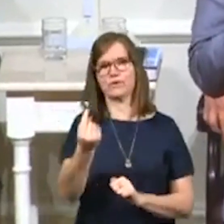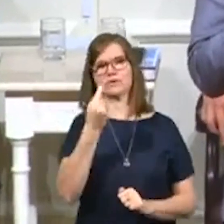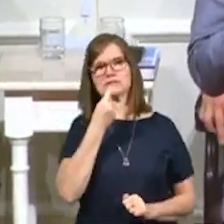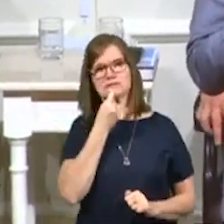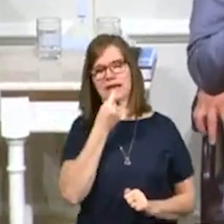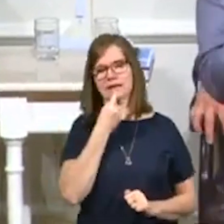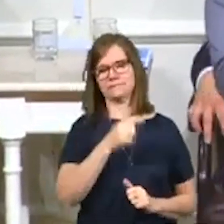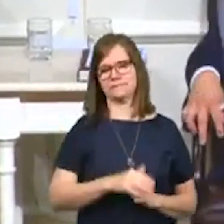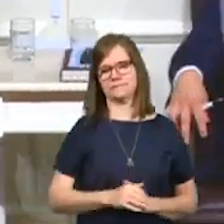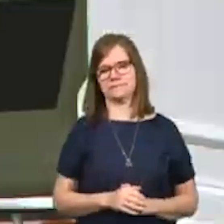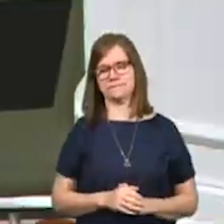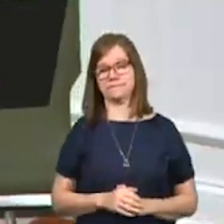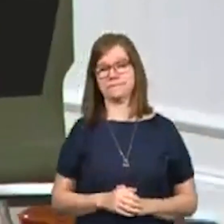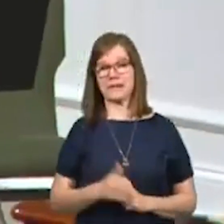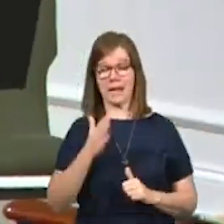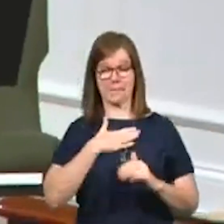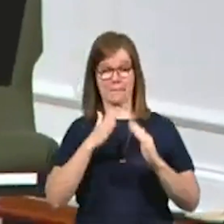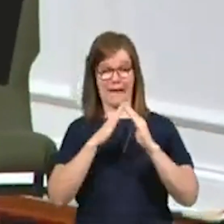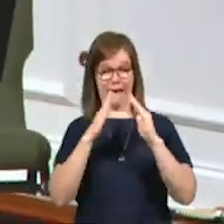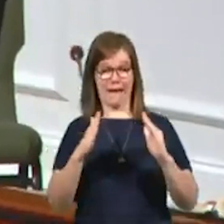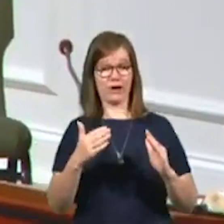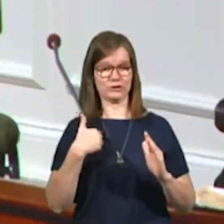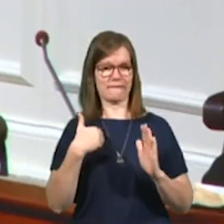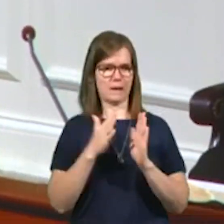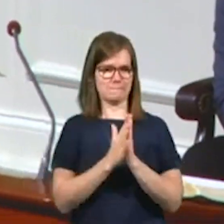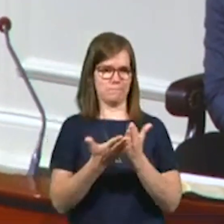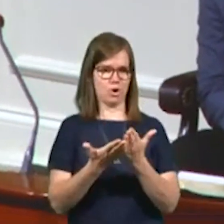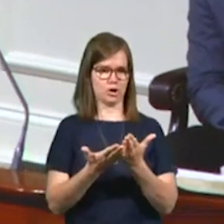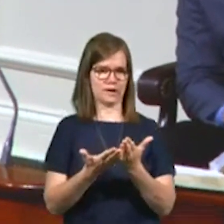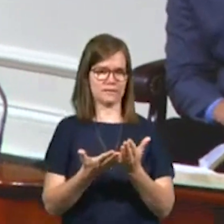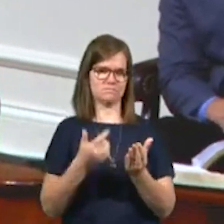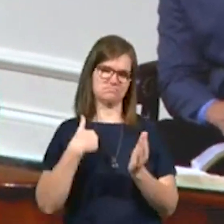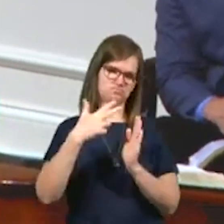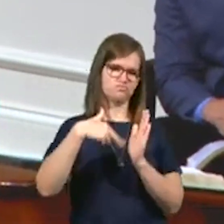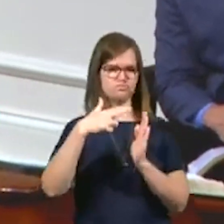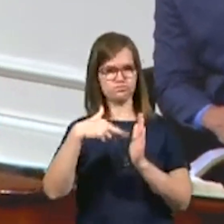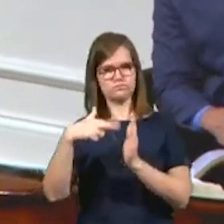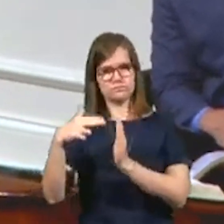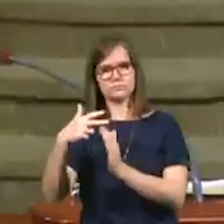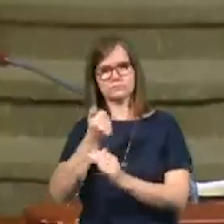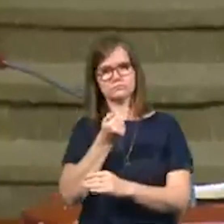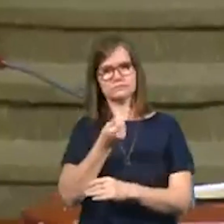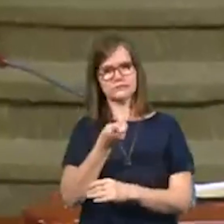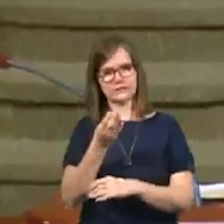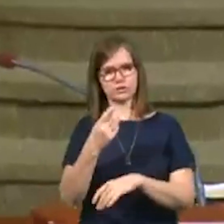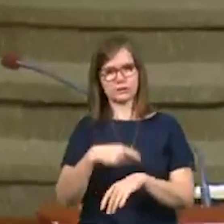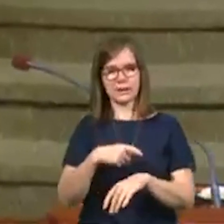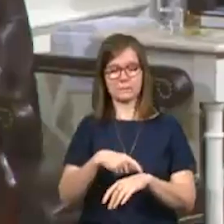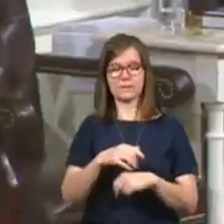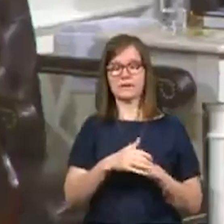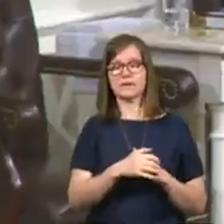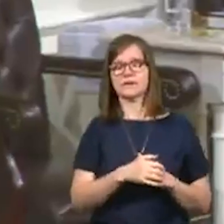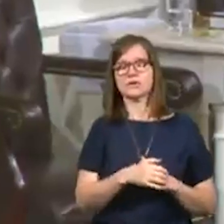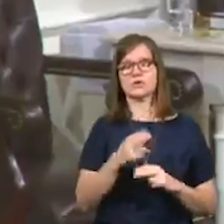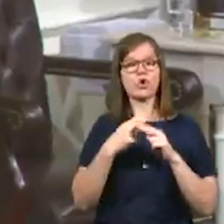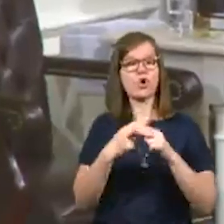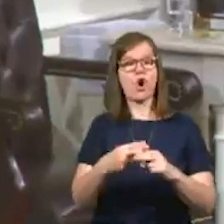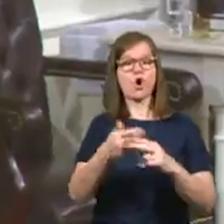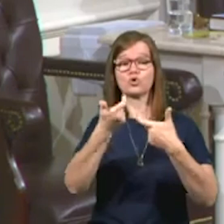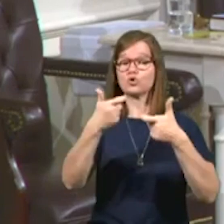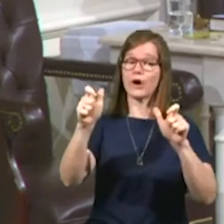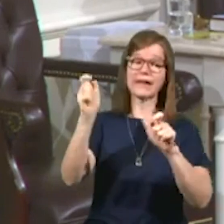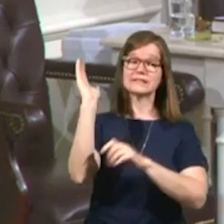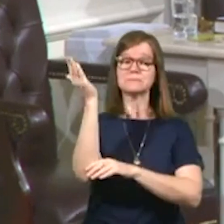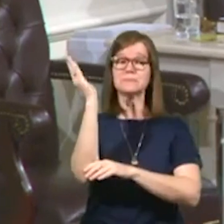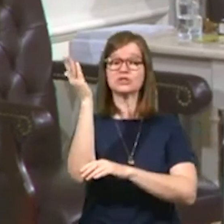in my house. I have a book that I've read through a few times and it's called great speeches that change the